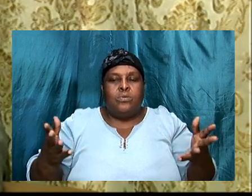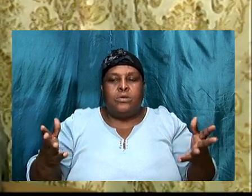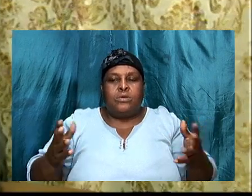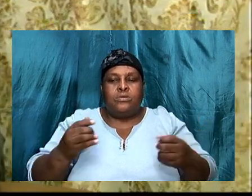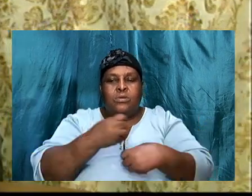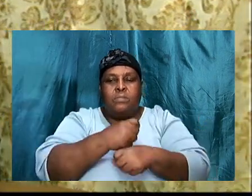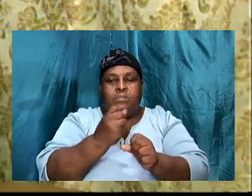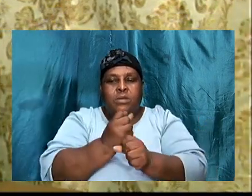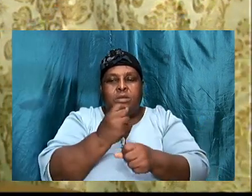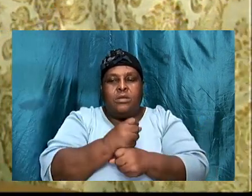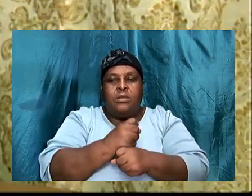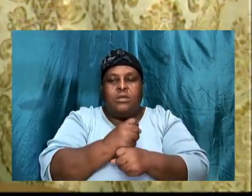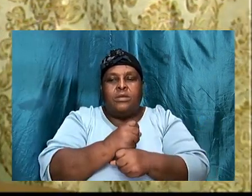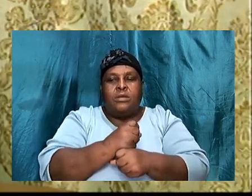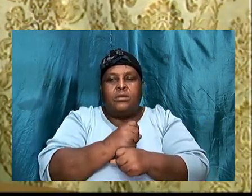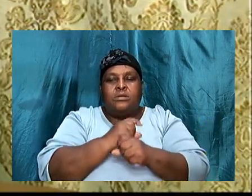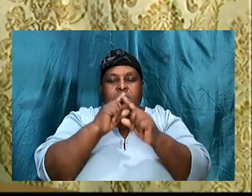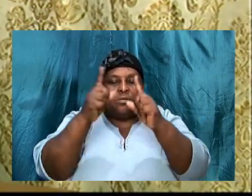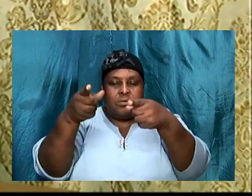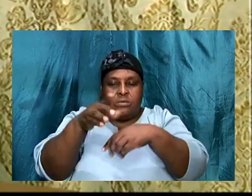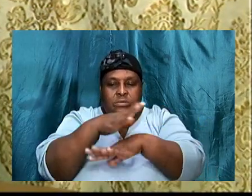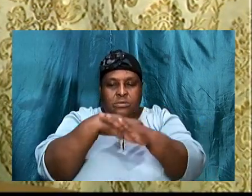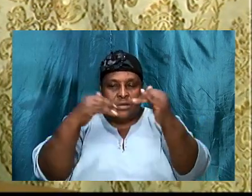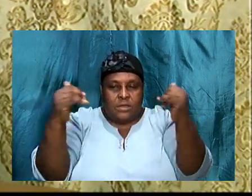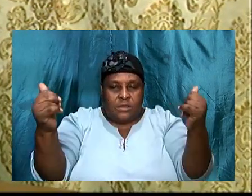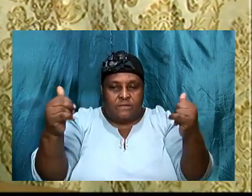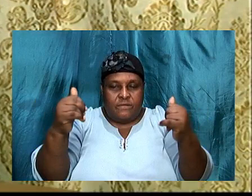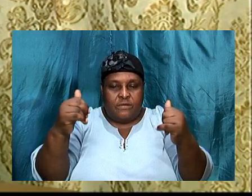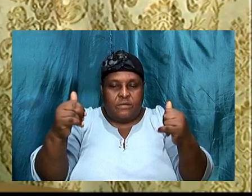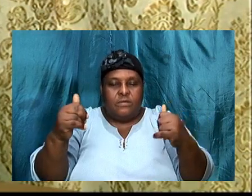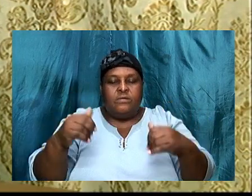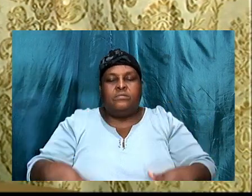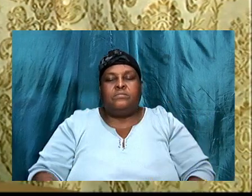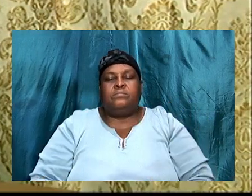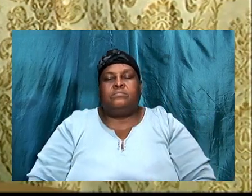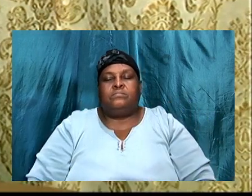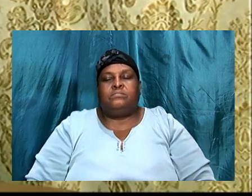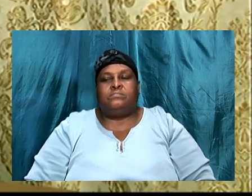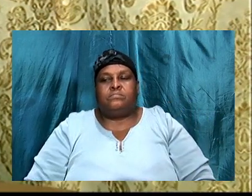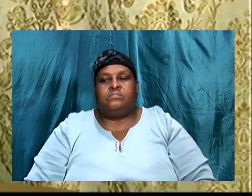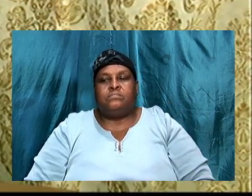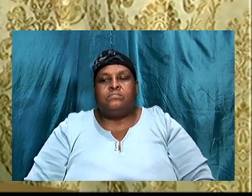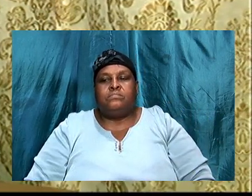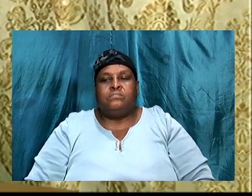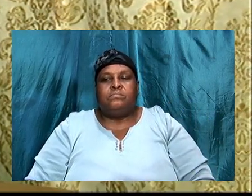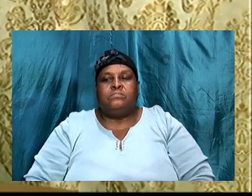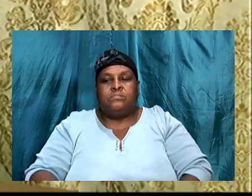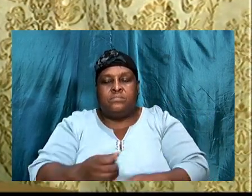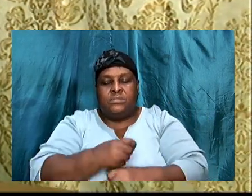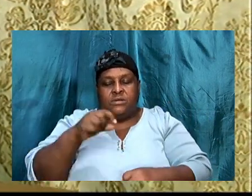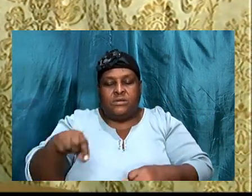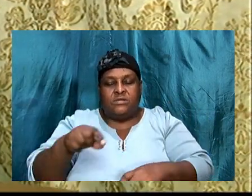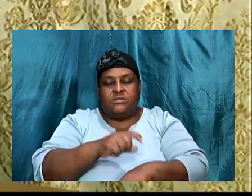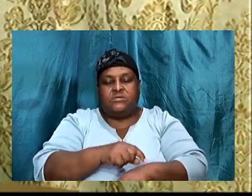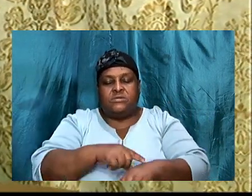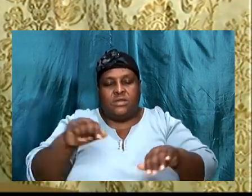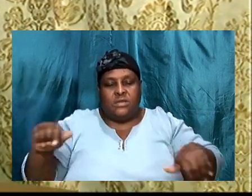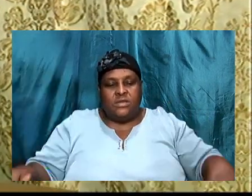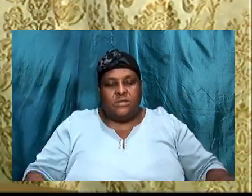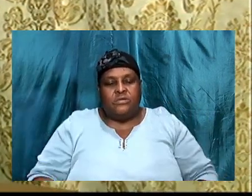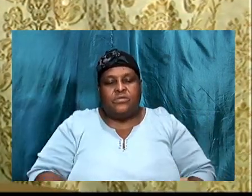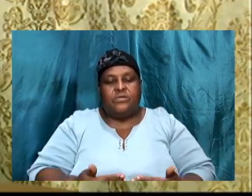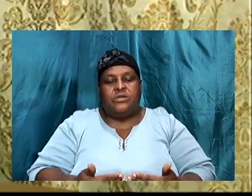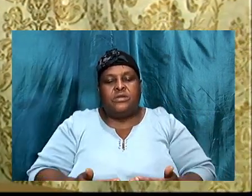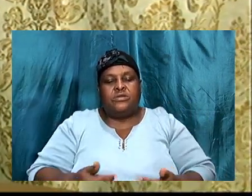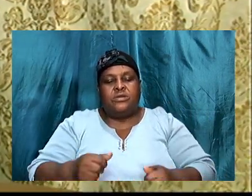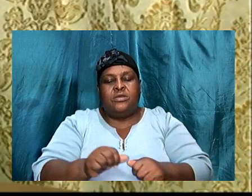You know, we want to make it into the rapture. Amen. I take also this time out to greet each and every